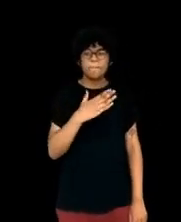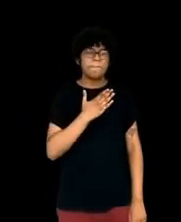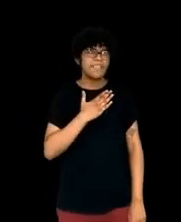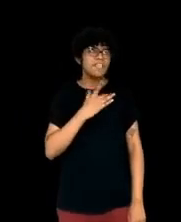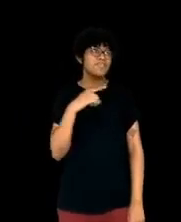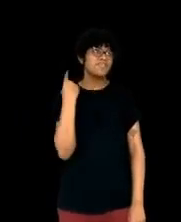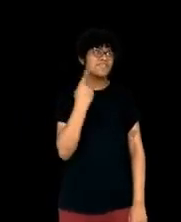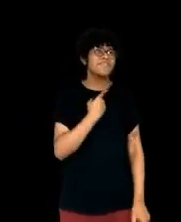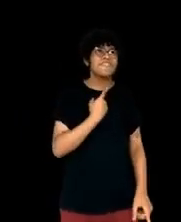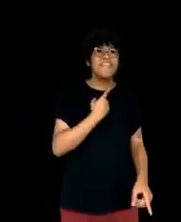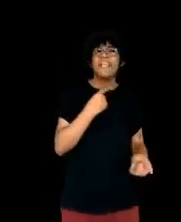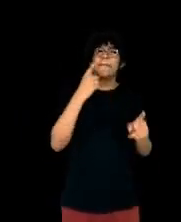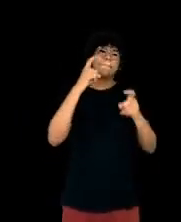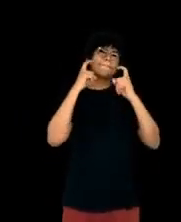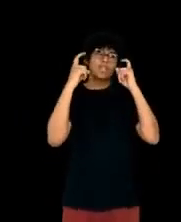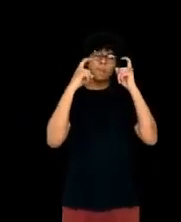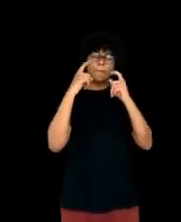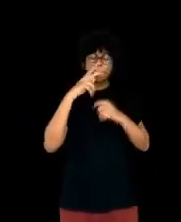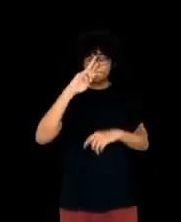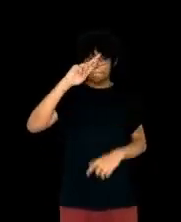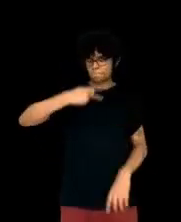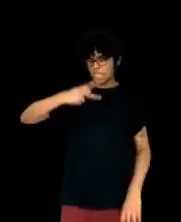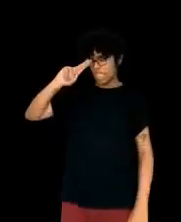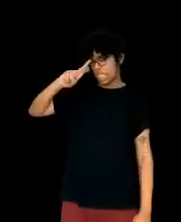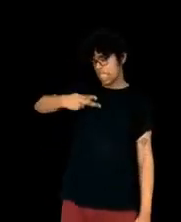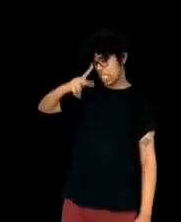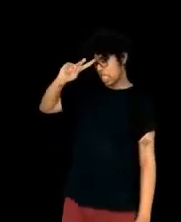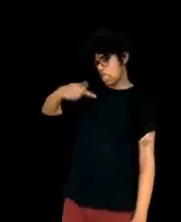requires that we give ourselves permission to care.